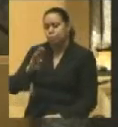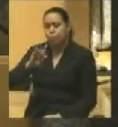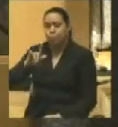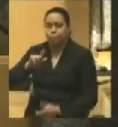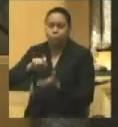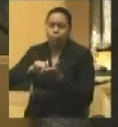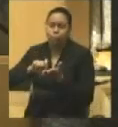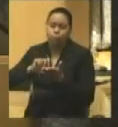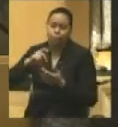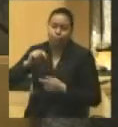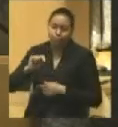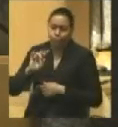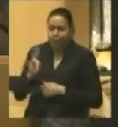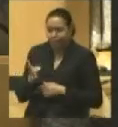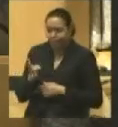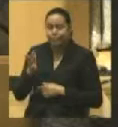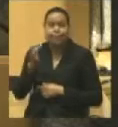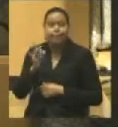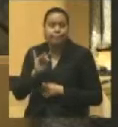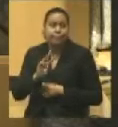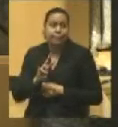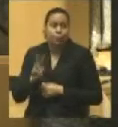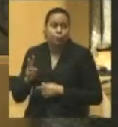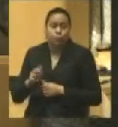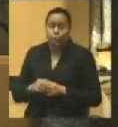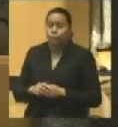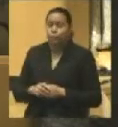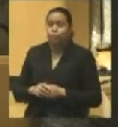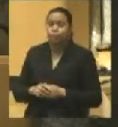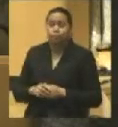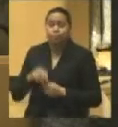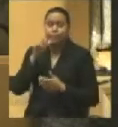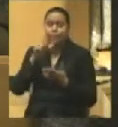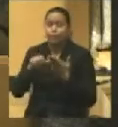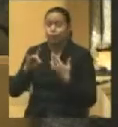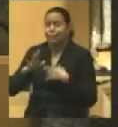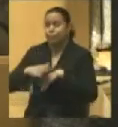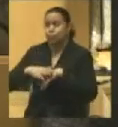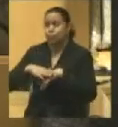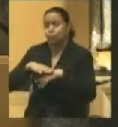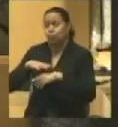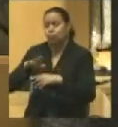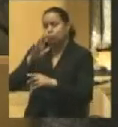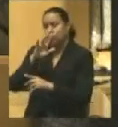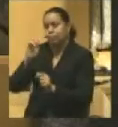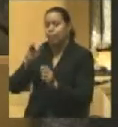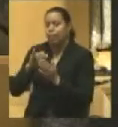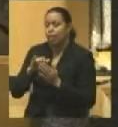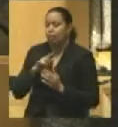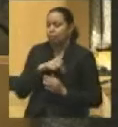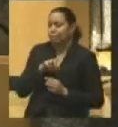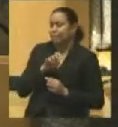September 7th, 1862. And, the letter warned the president, quote, The Democrats are